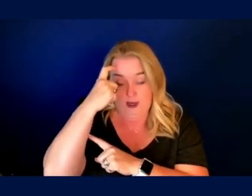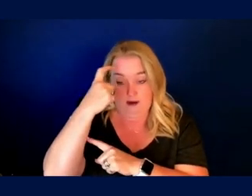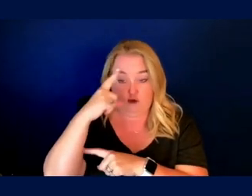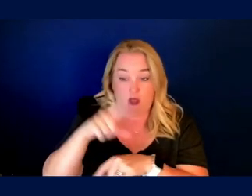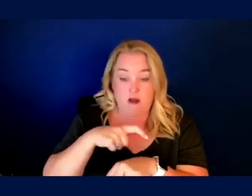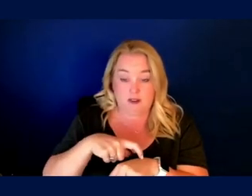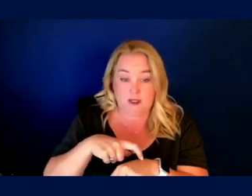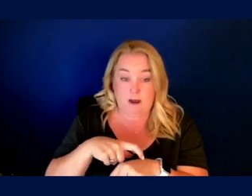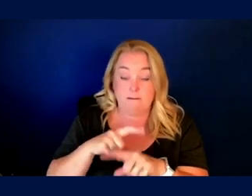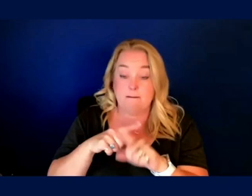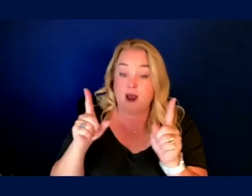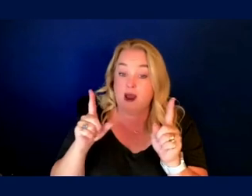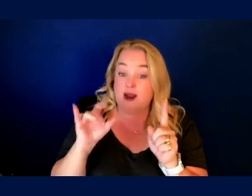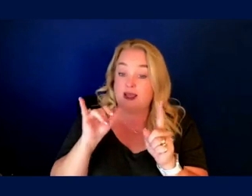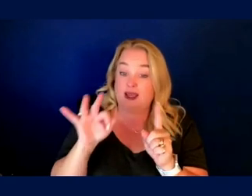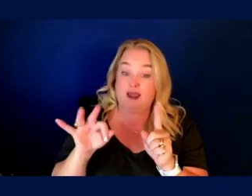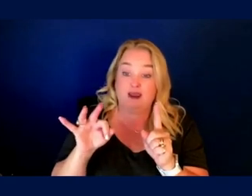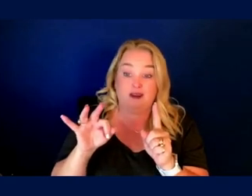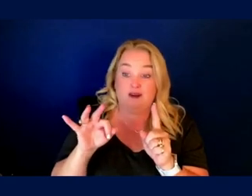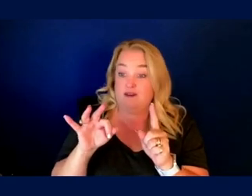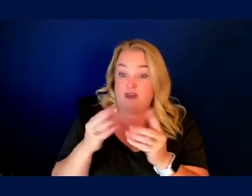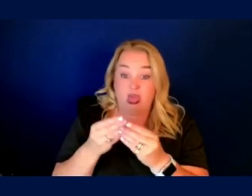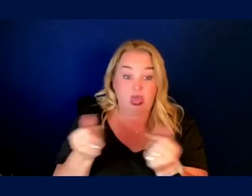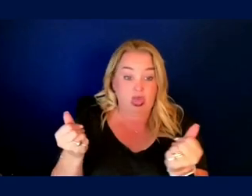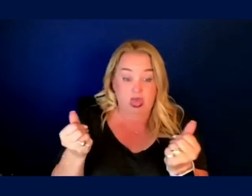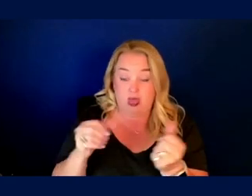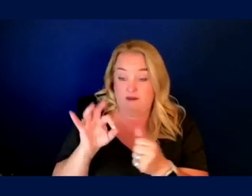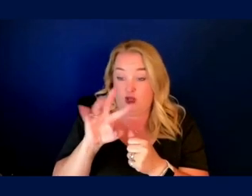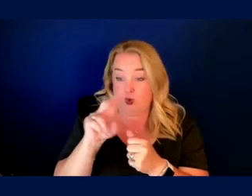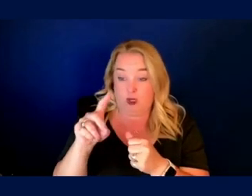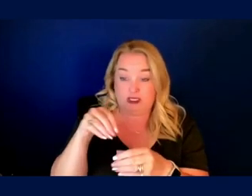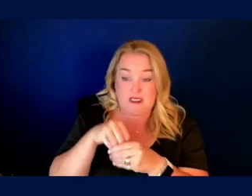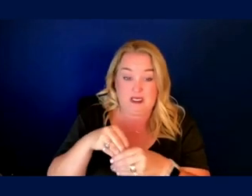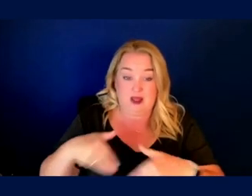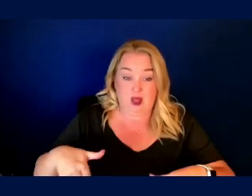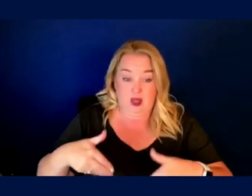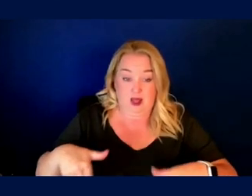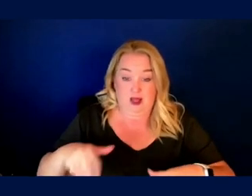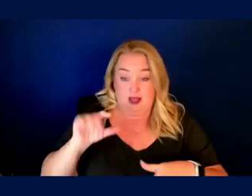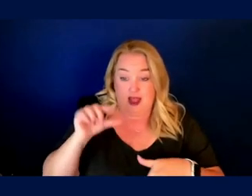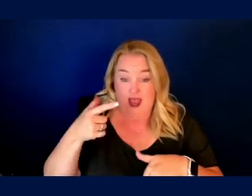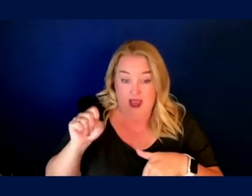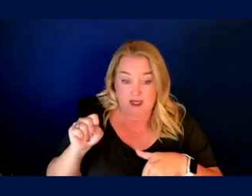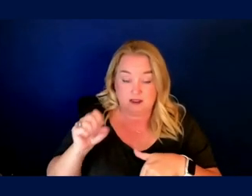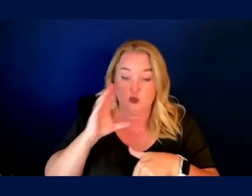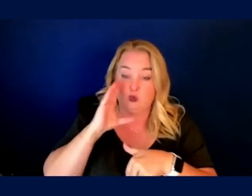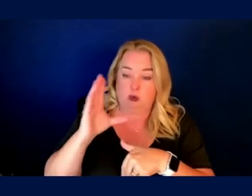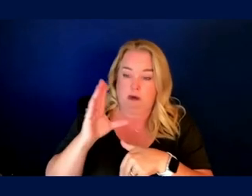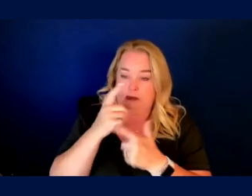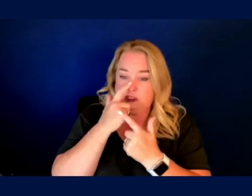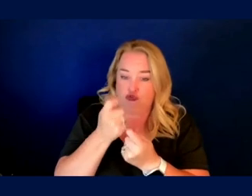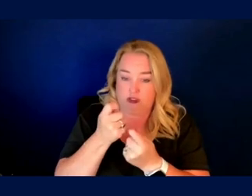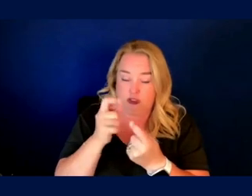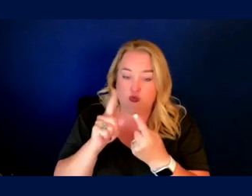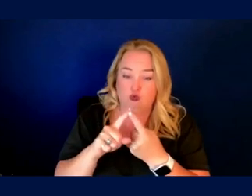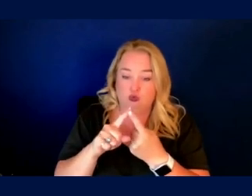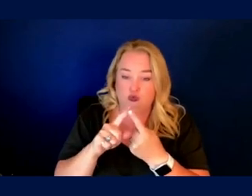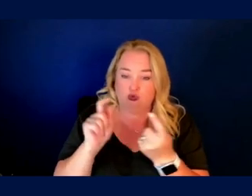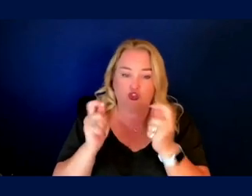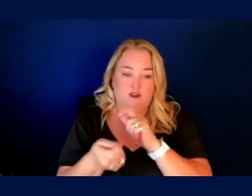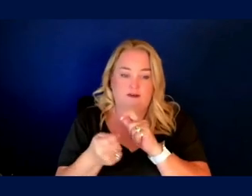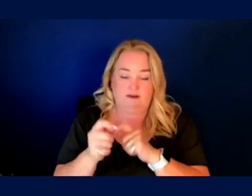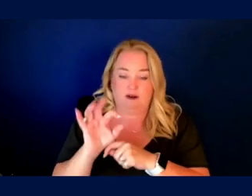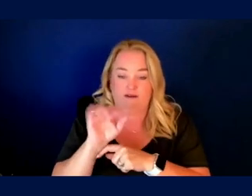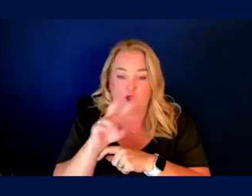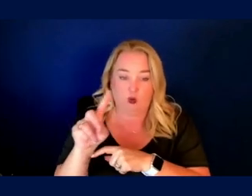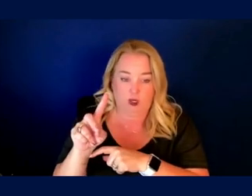Removing the large reservoir of fluids in the lower body by removing the legs would certainly be a novel approach to the fluid shift problem.